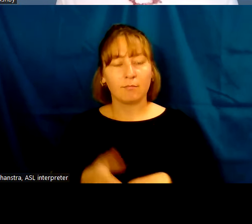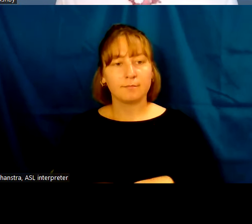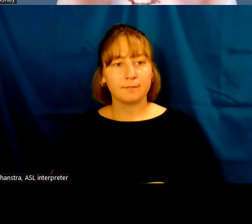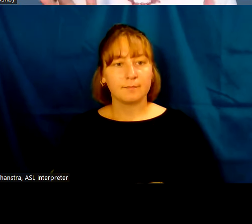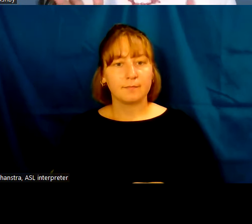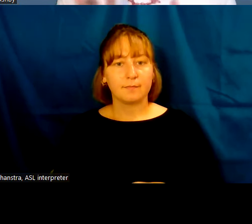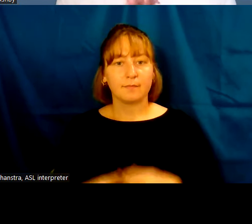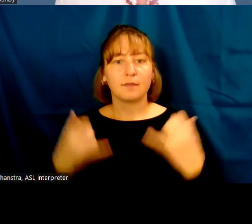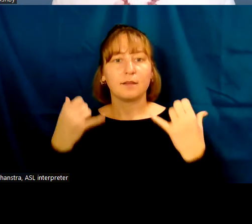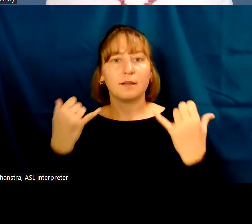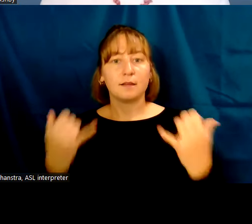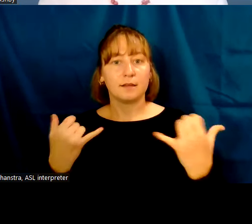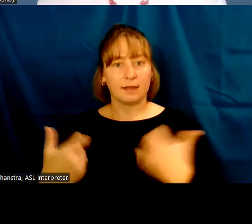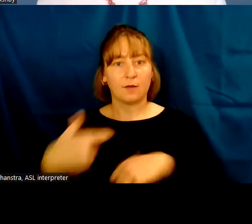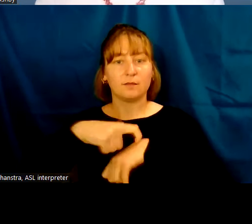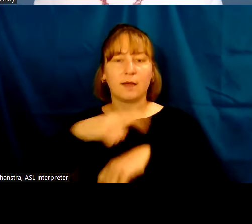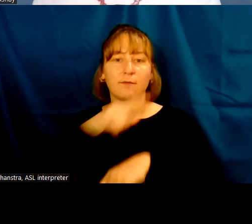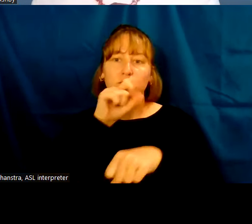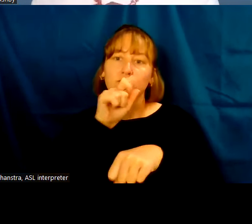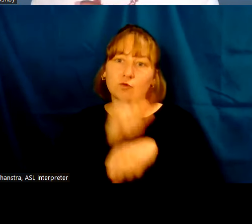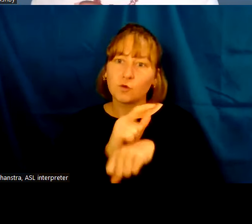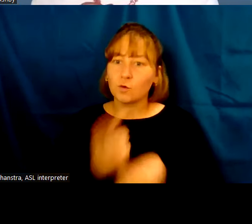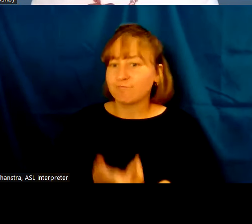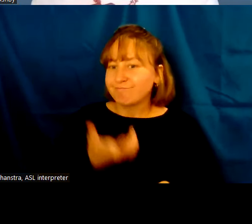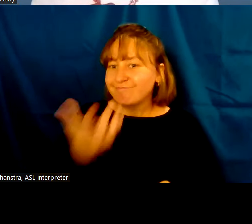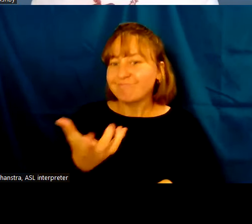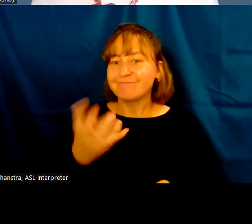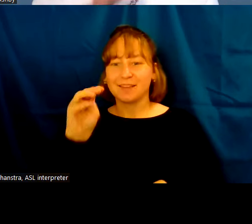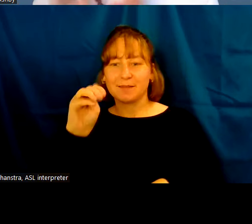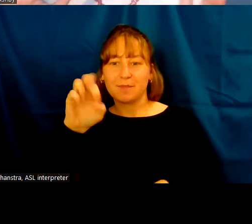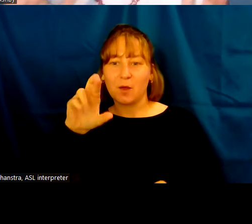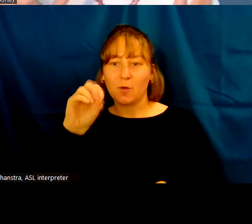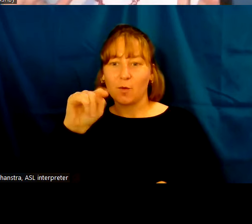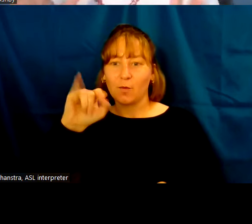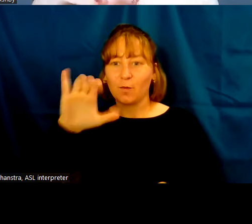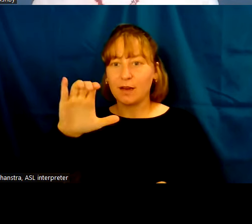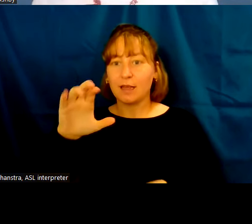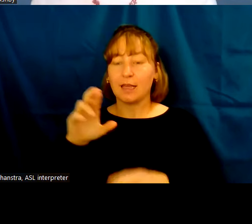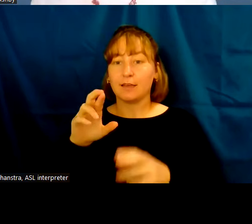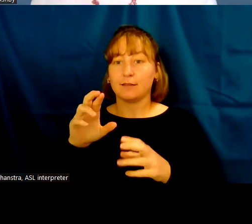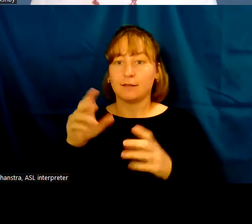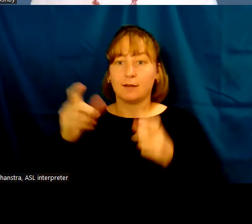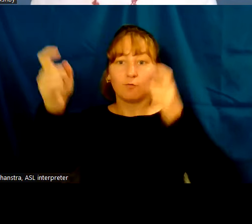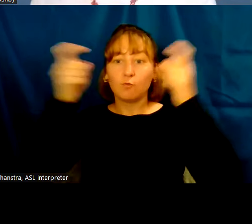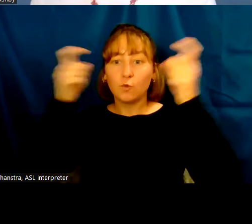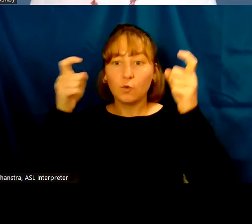now time for true confessions. Meroitic royal chronology is